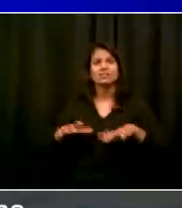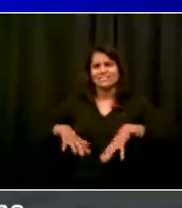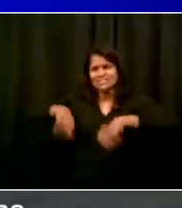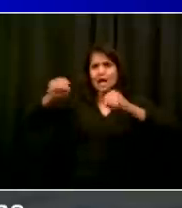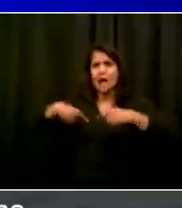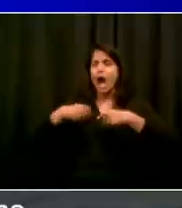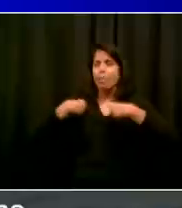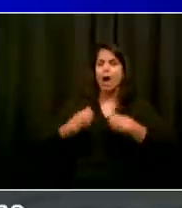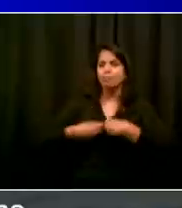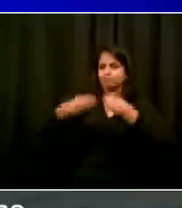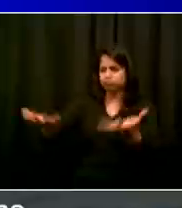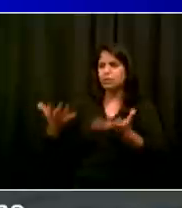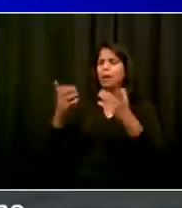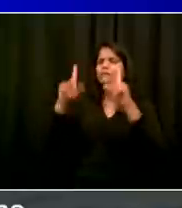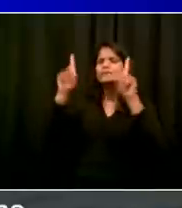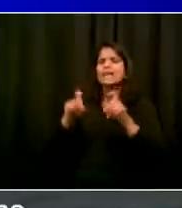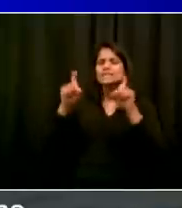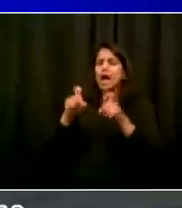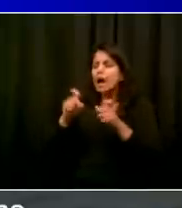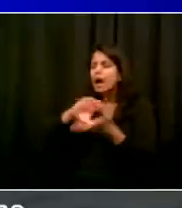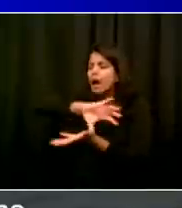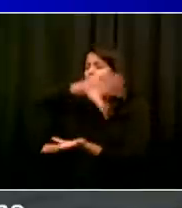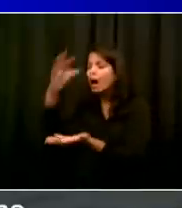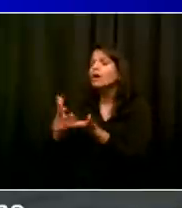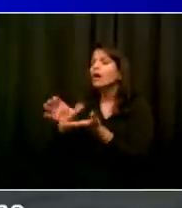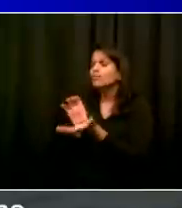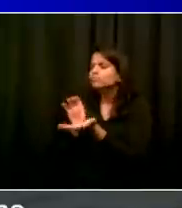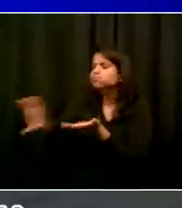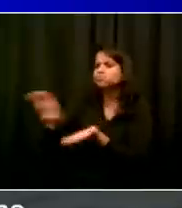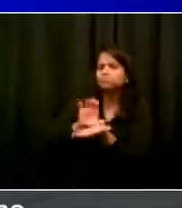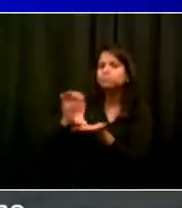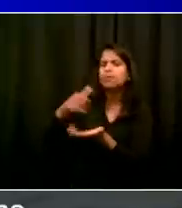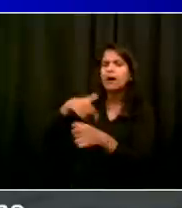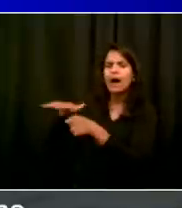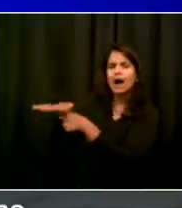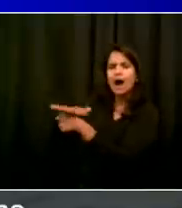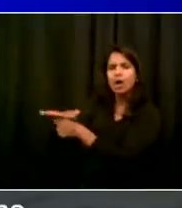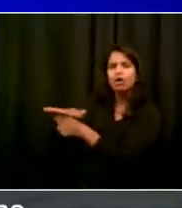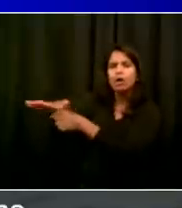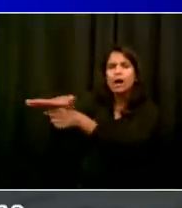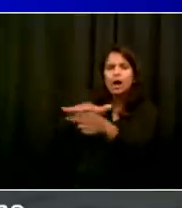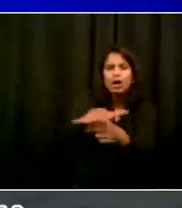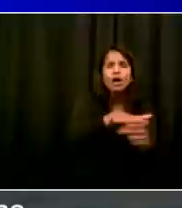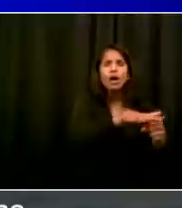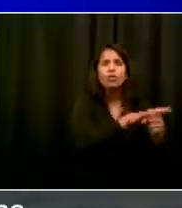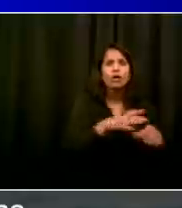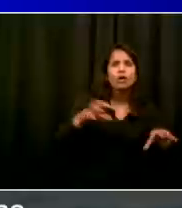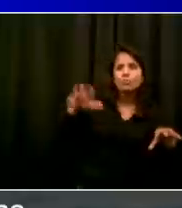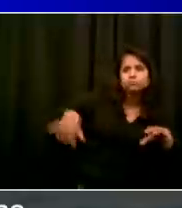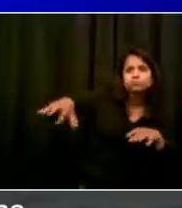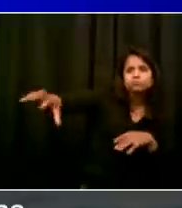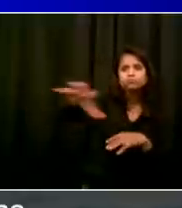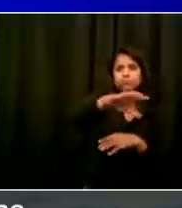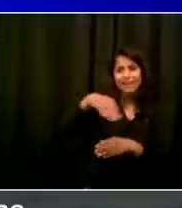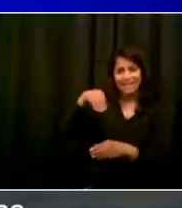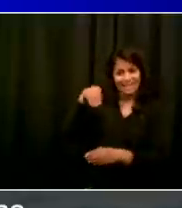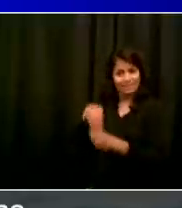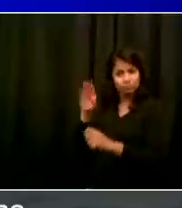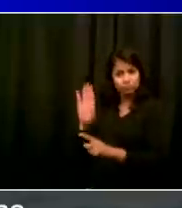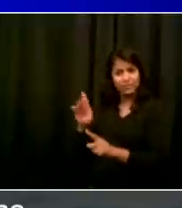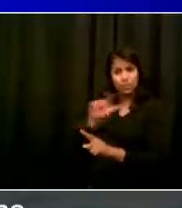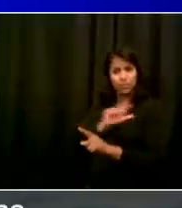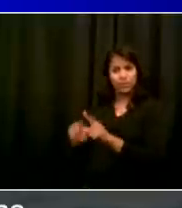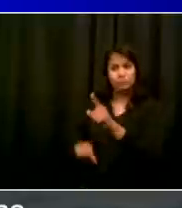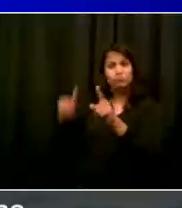being used, block parties. These are areas where streets are closed off, and a high-level testing can be done in mobile testing units. We want to encourage